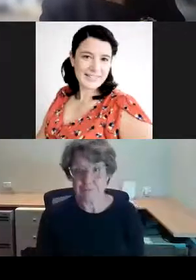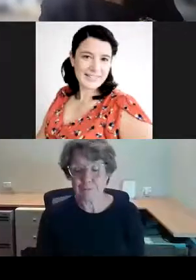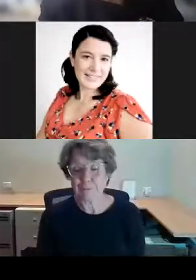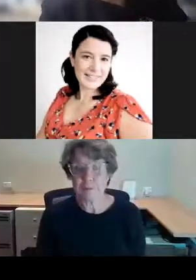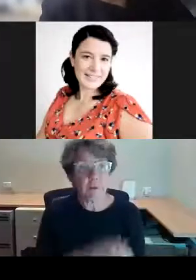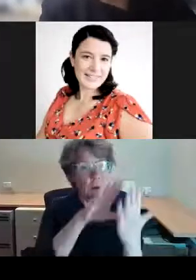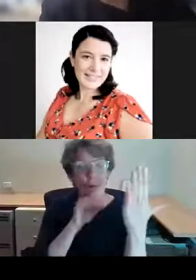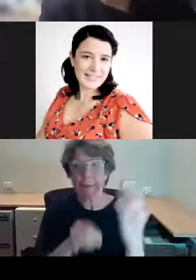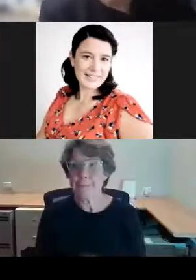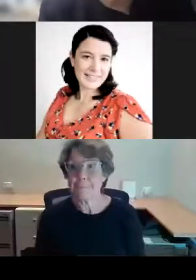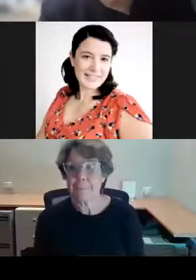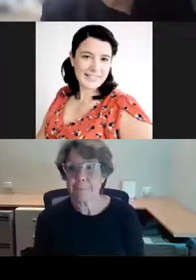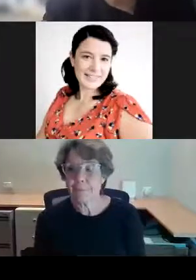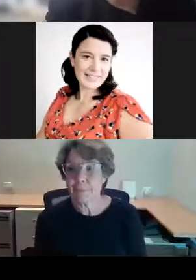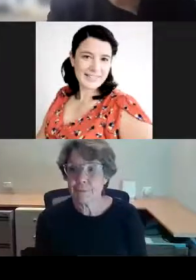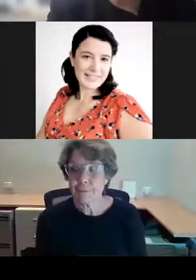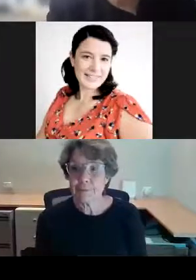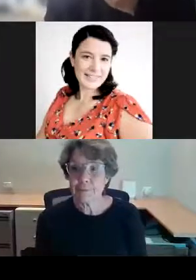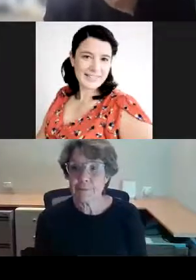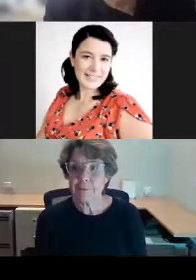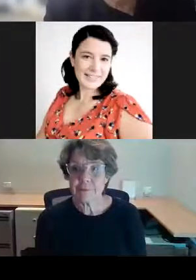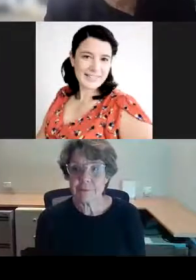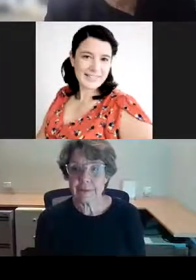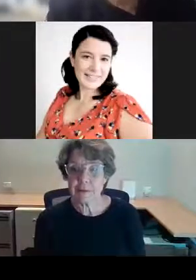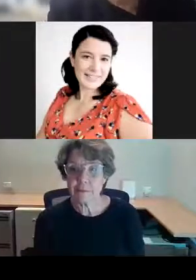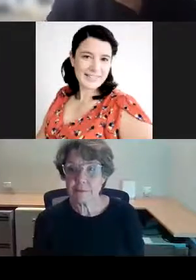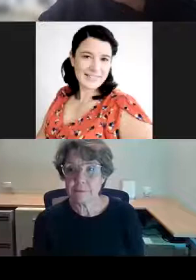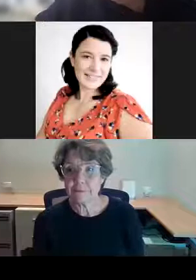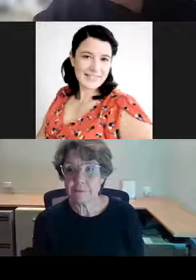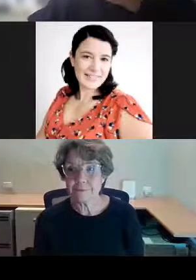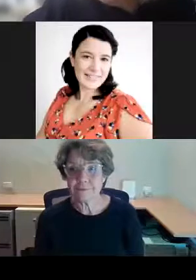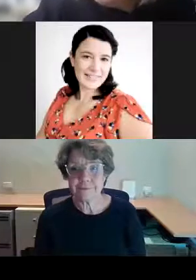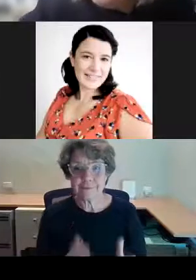Very spectacular key to be using.